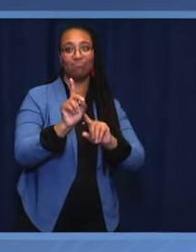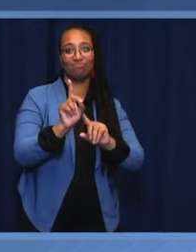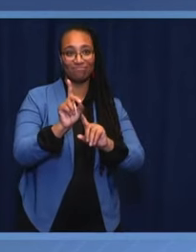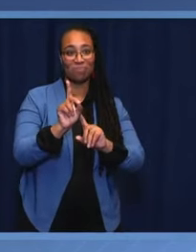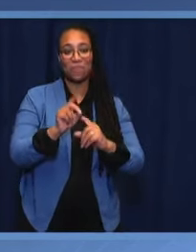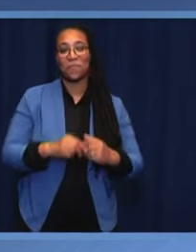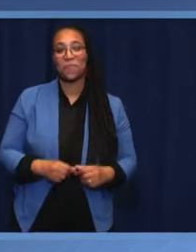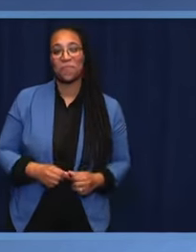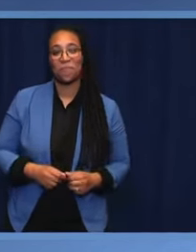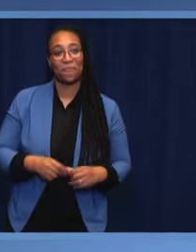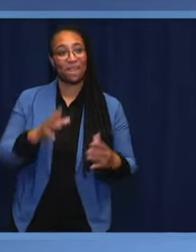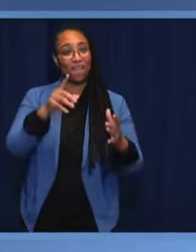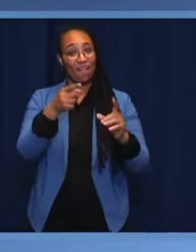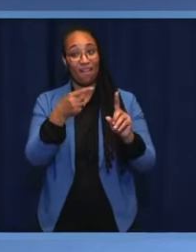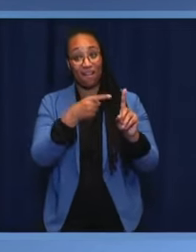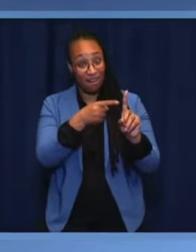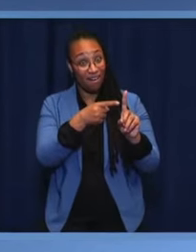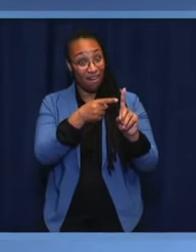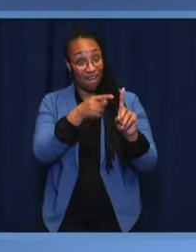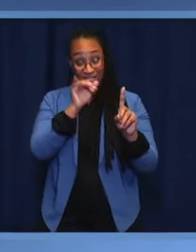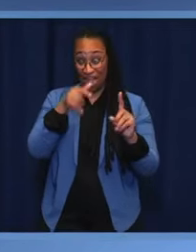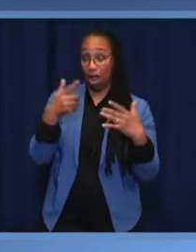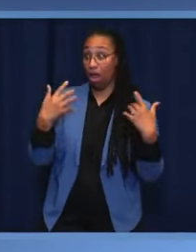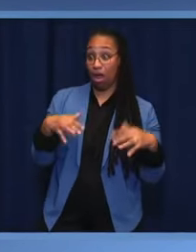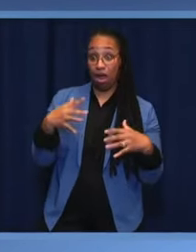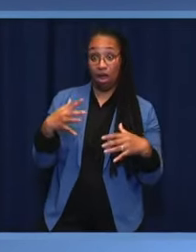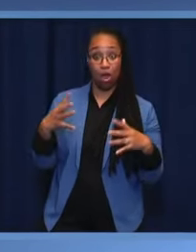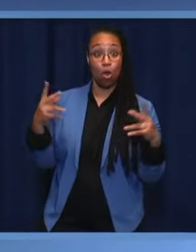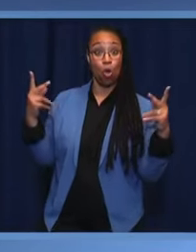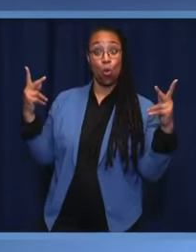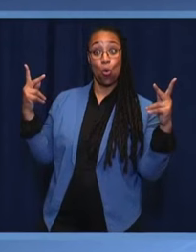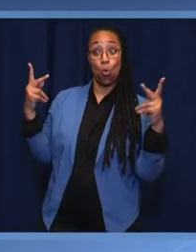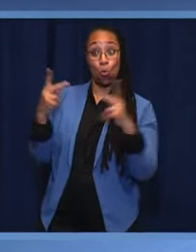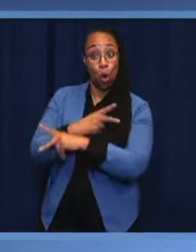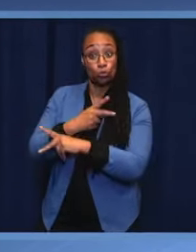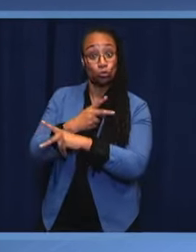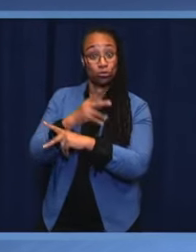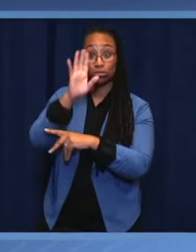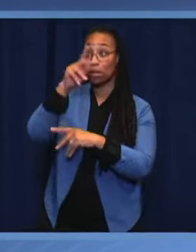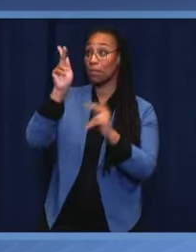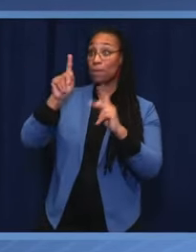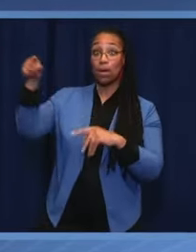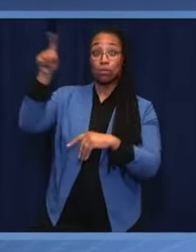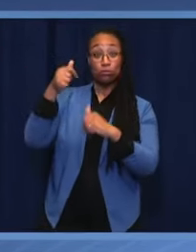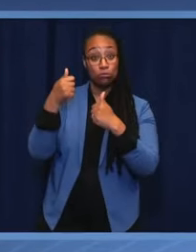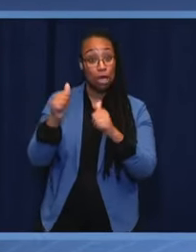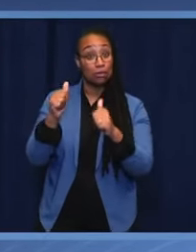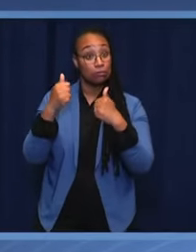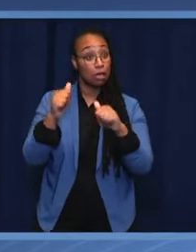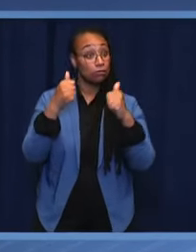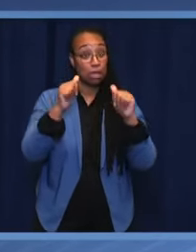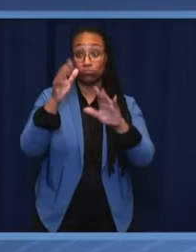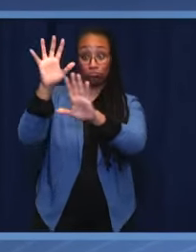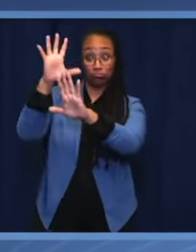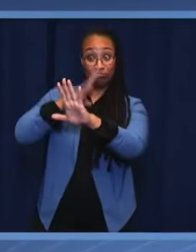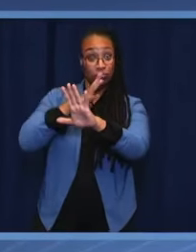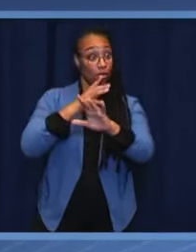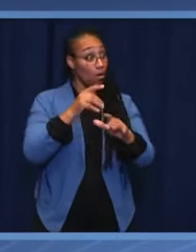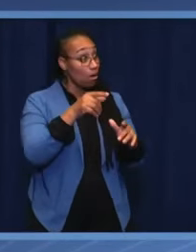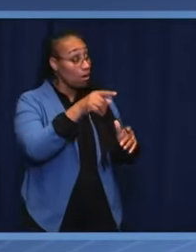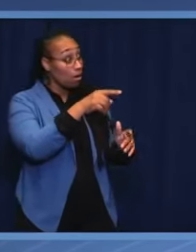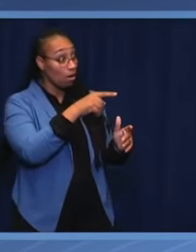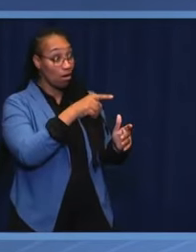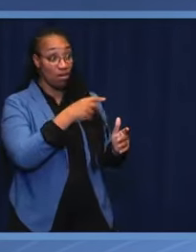the worst, except for all the others that have been tried. It is our irrevocable and assumed choice within the